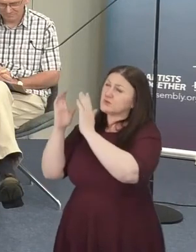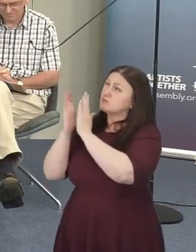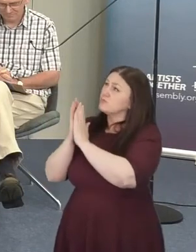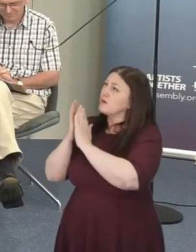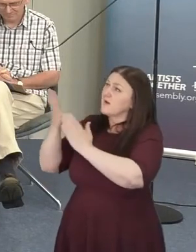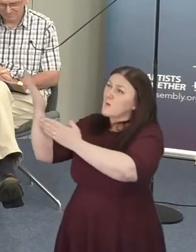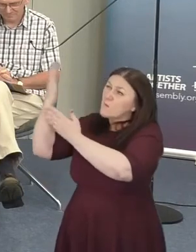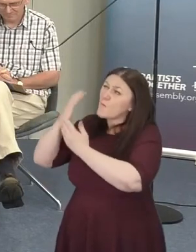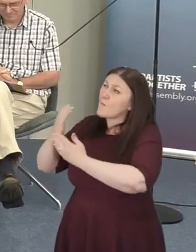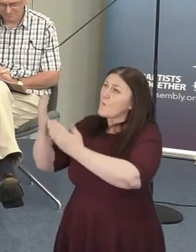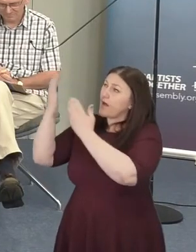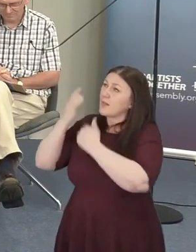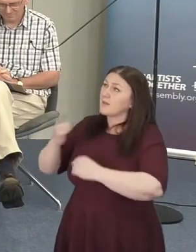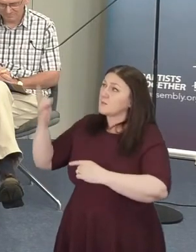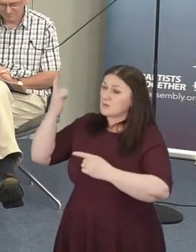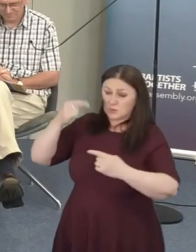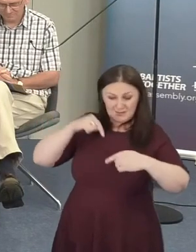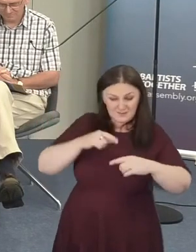movement Lord.